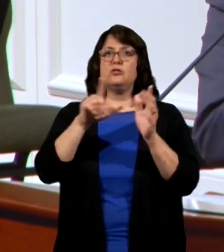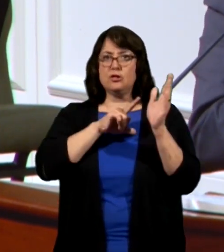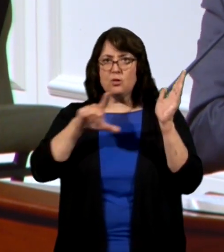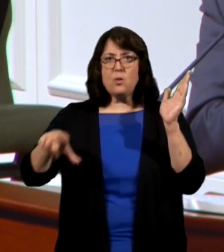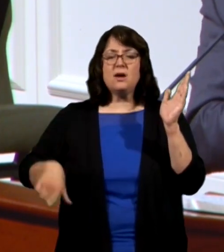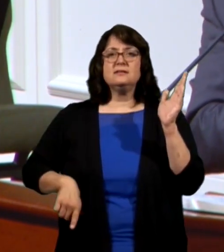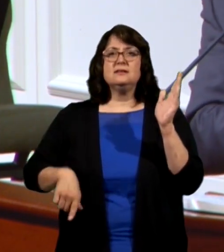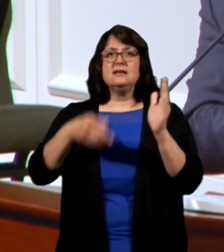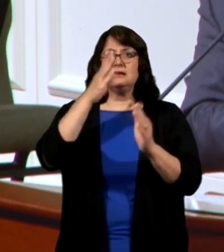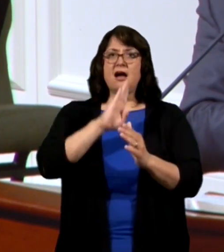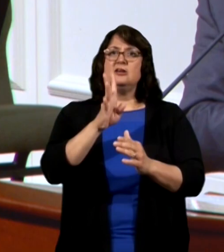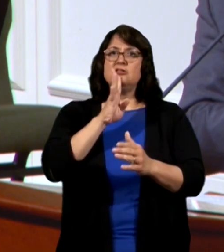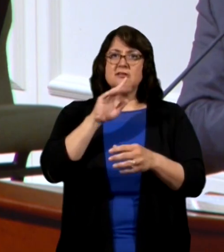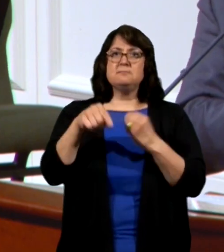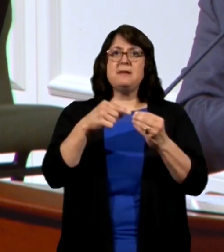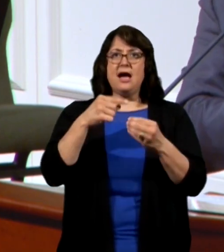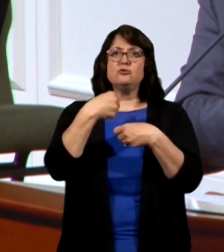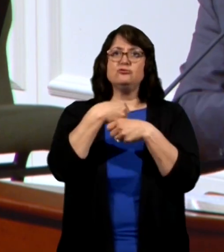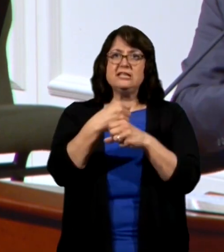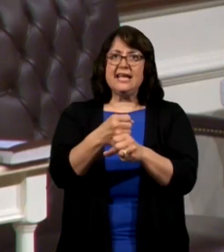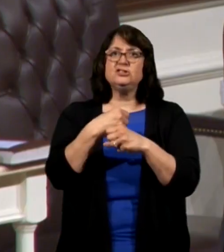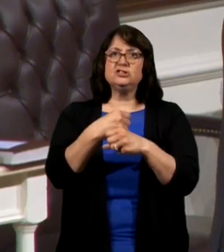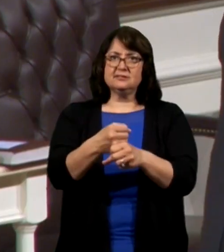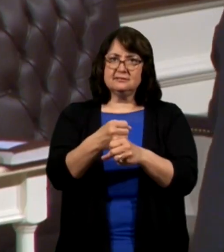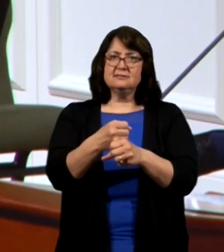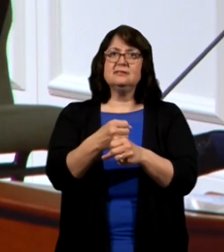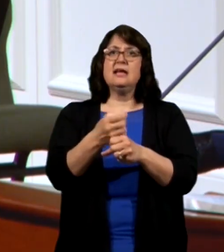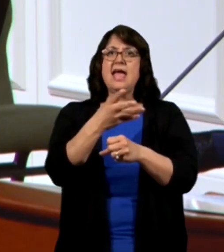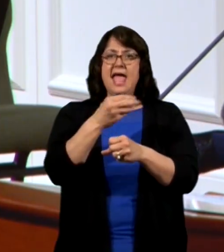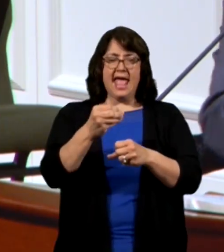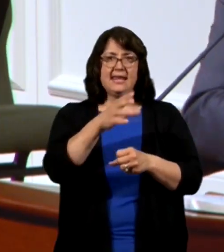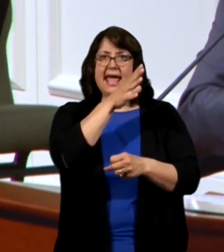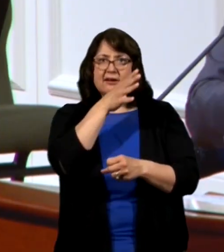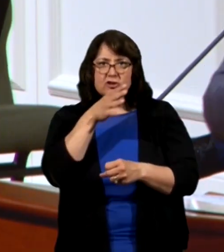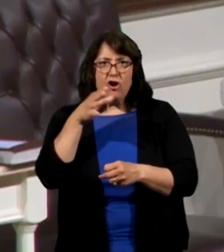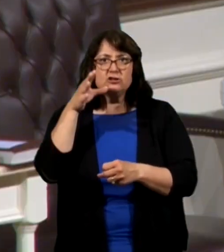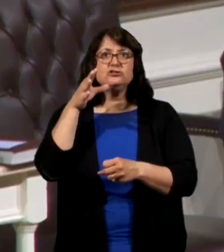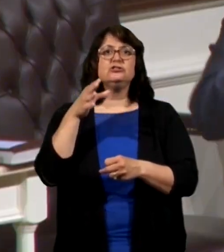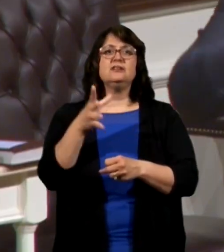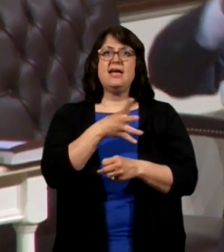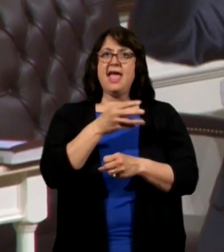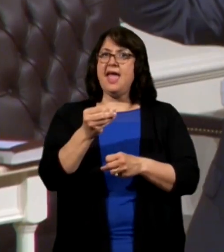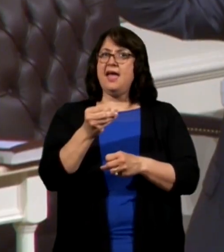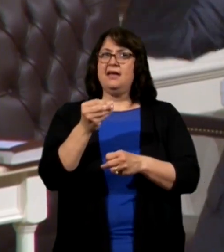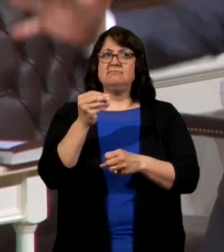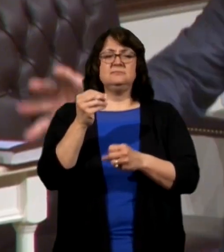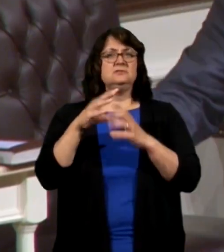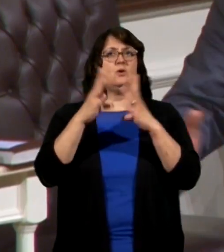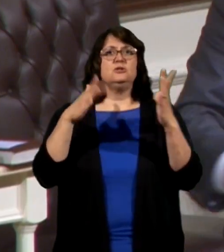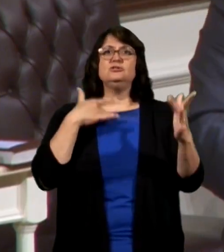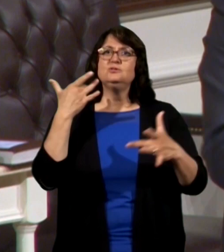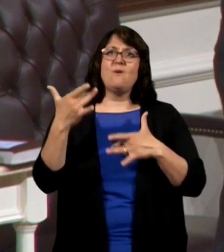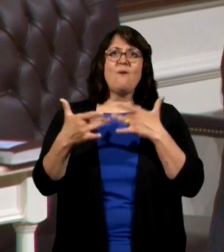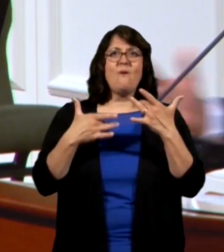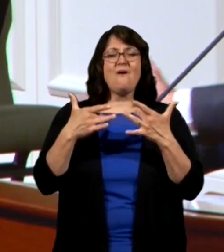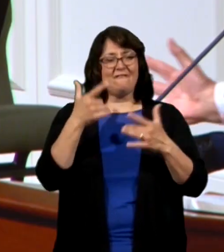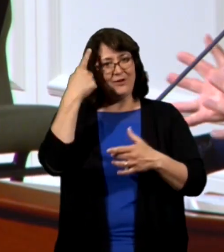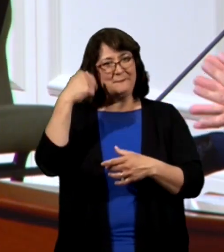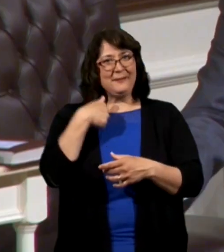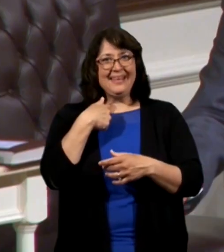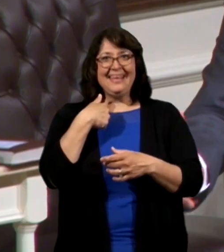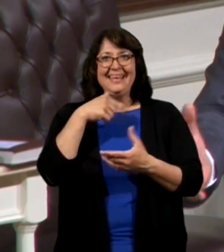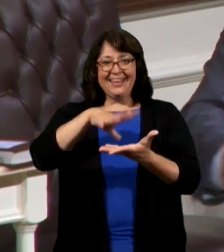And God talks about creation and agriculture. It was such a joy to me to